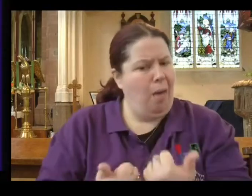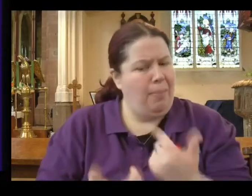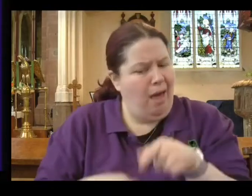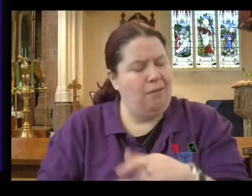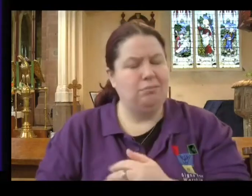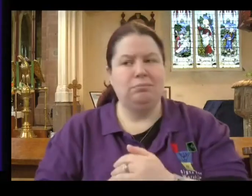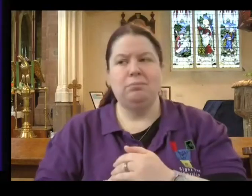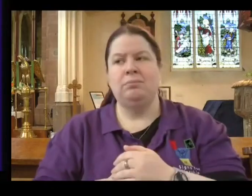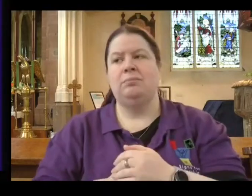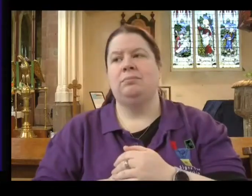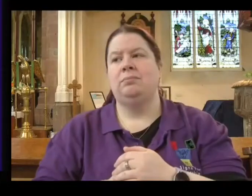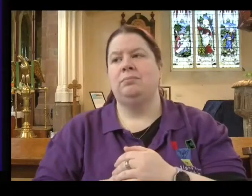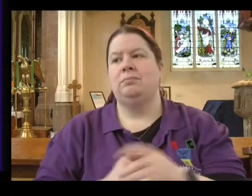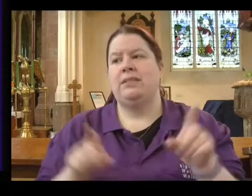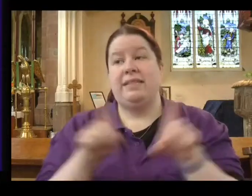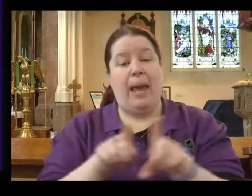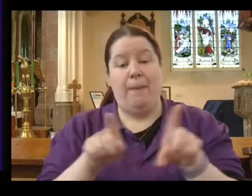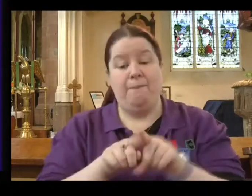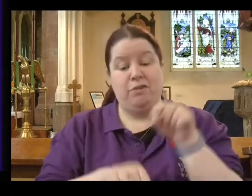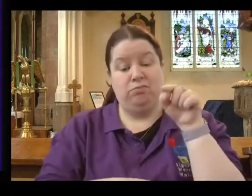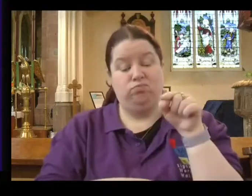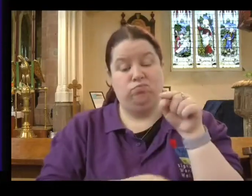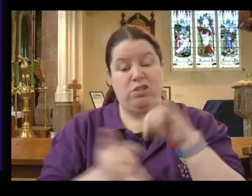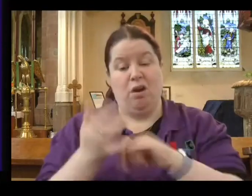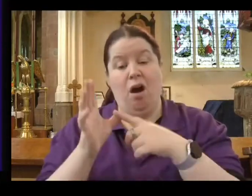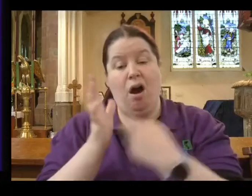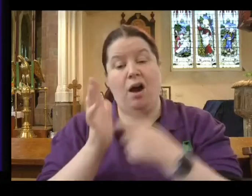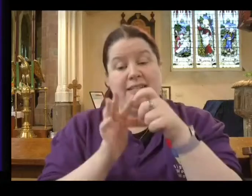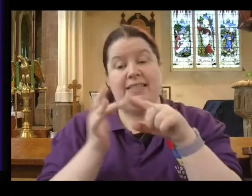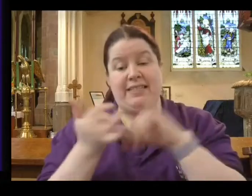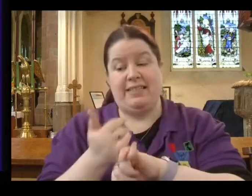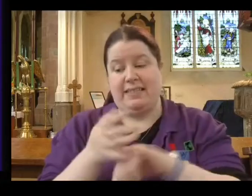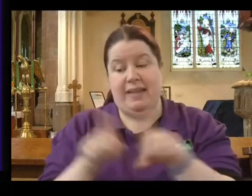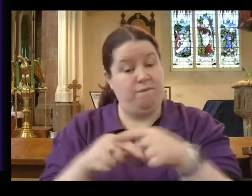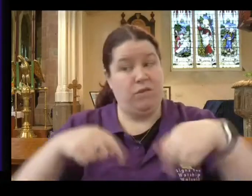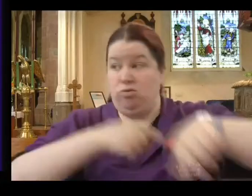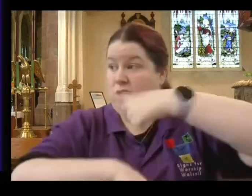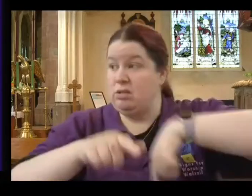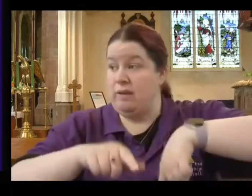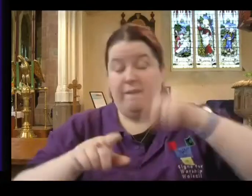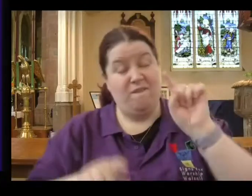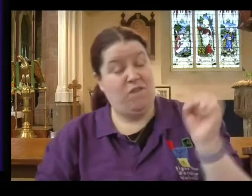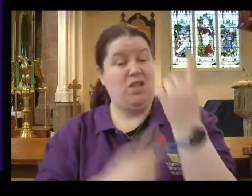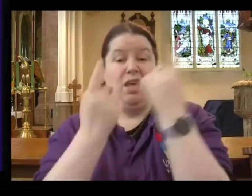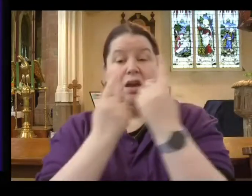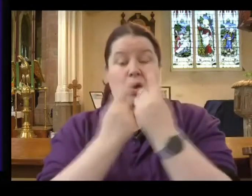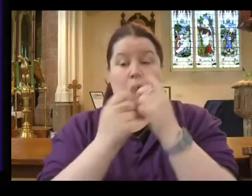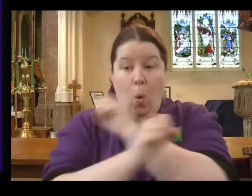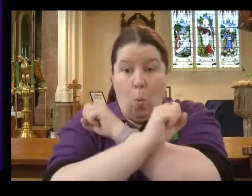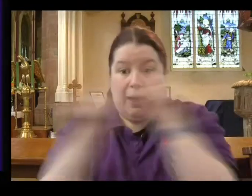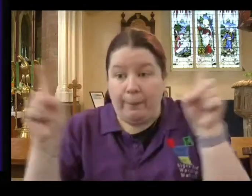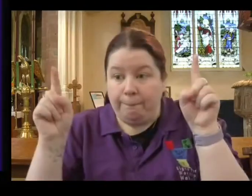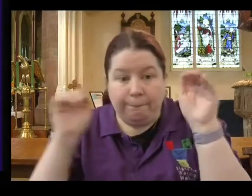it's the same remedy for Sardis as it is for us. The first thing the treatment says is wake up! Wake up!